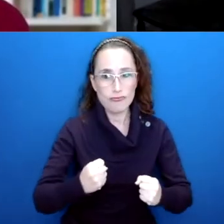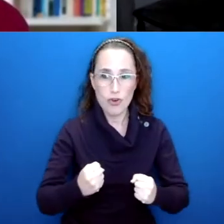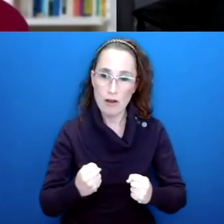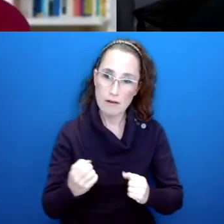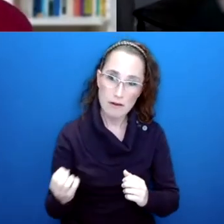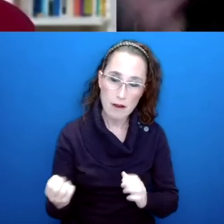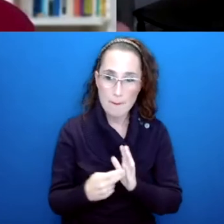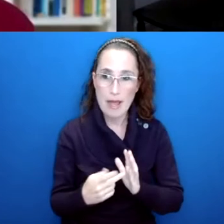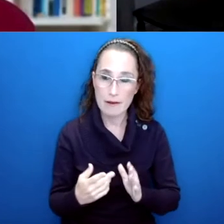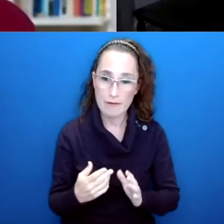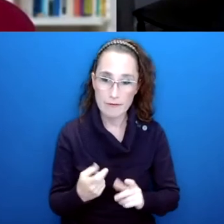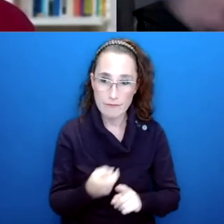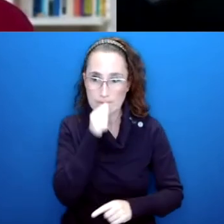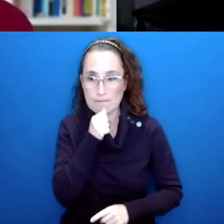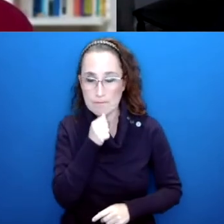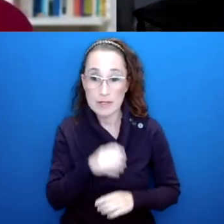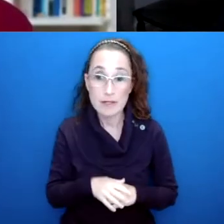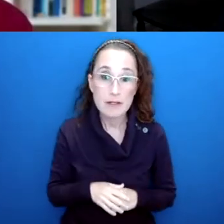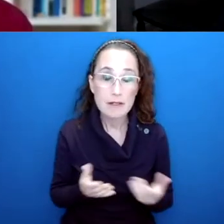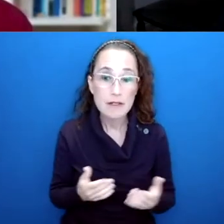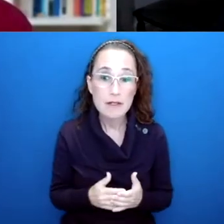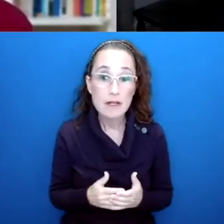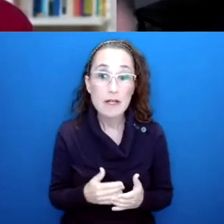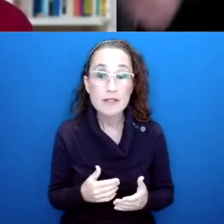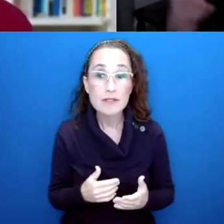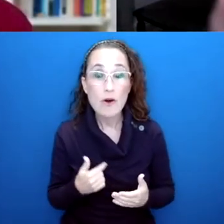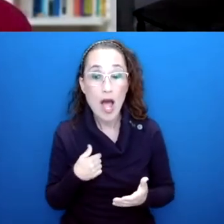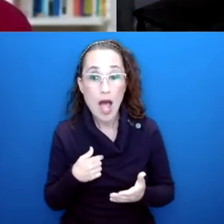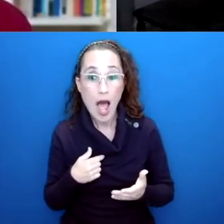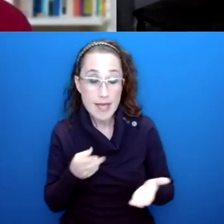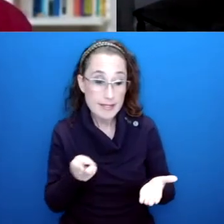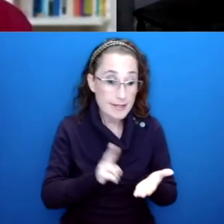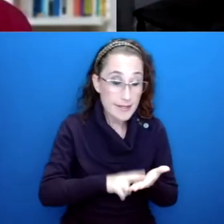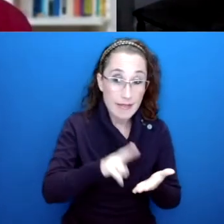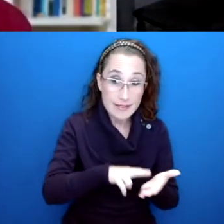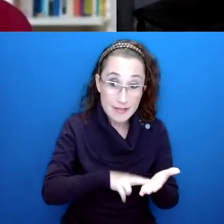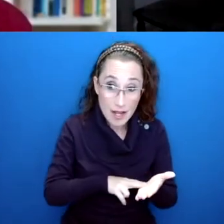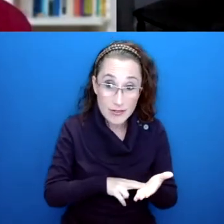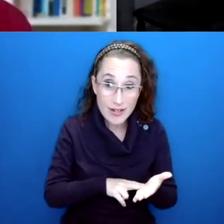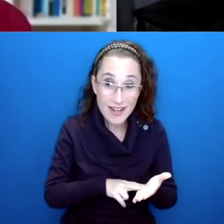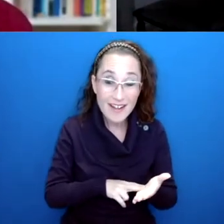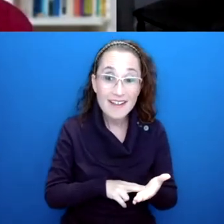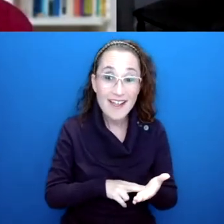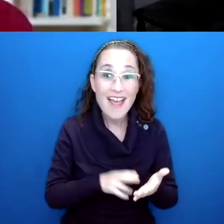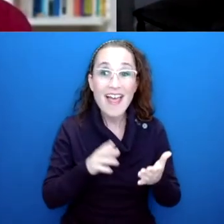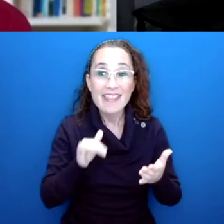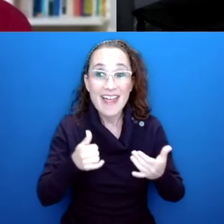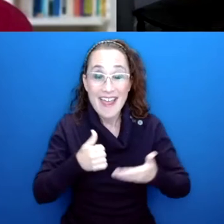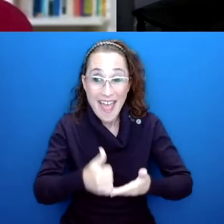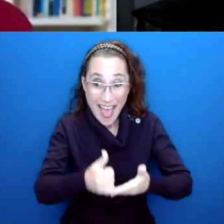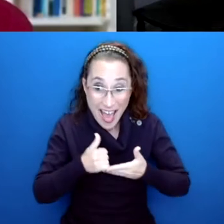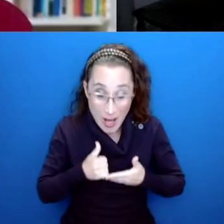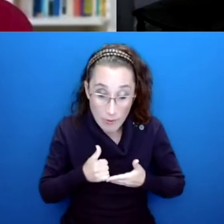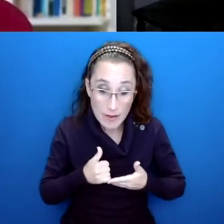stressful time, and then wrote this book over the next year. It actually really helped me to focus on fun while in the midst of this